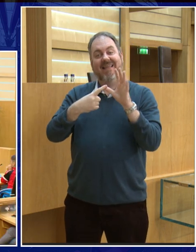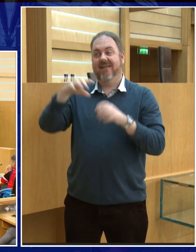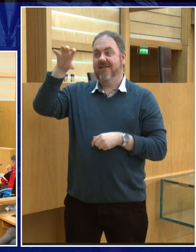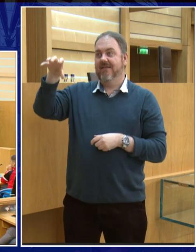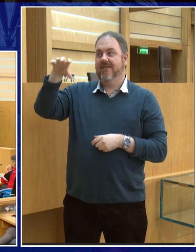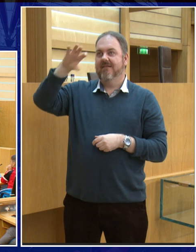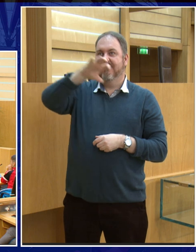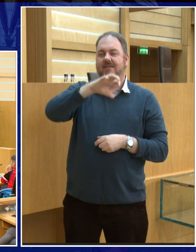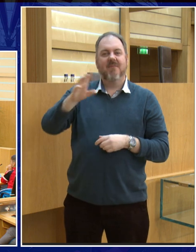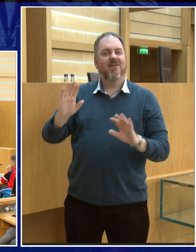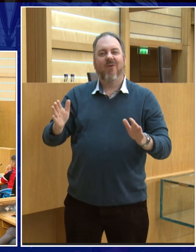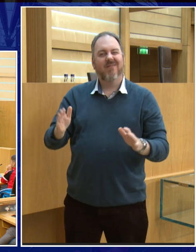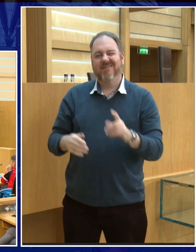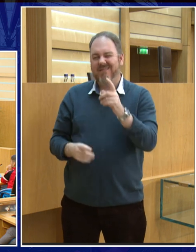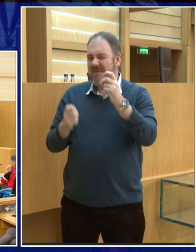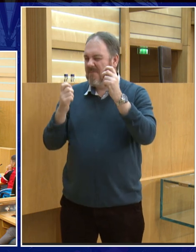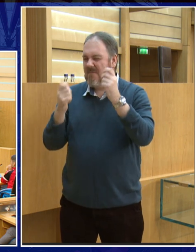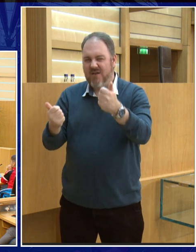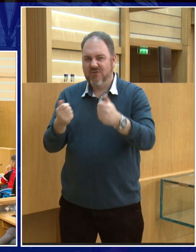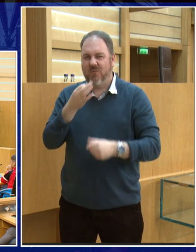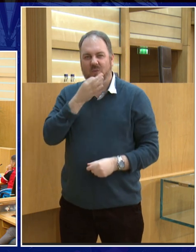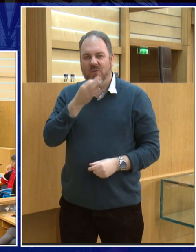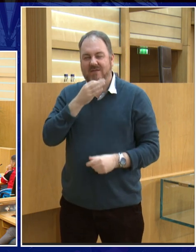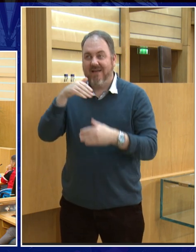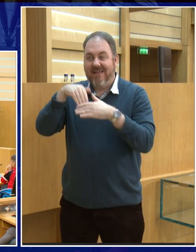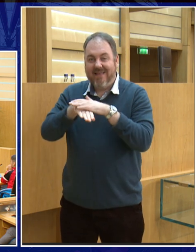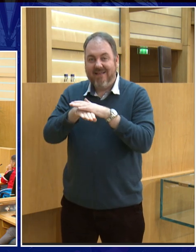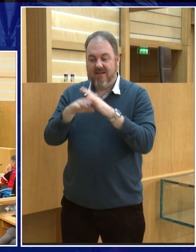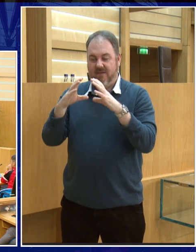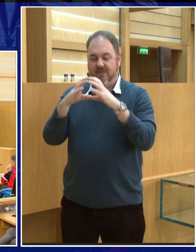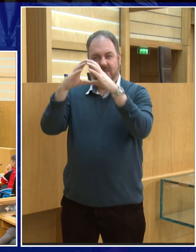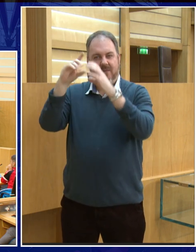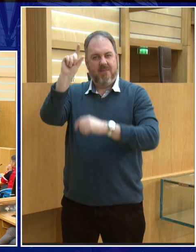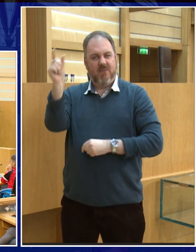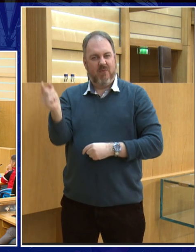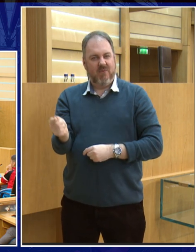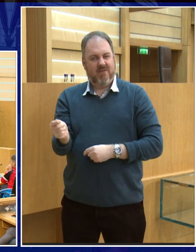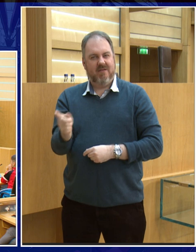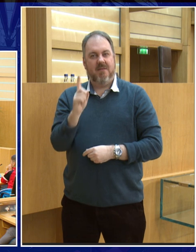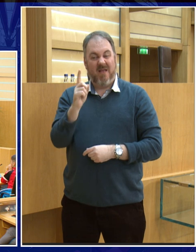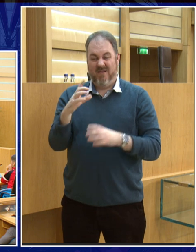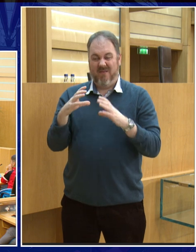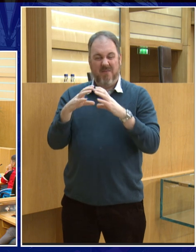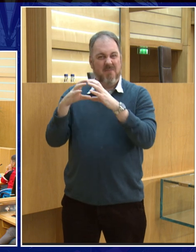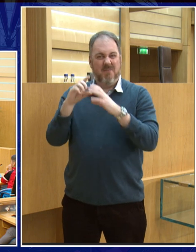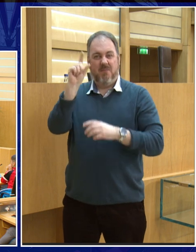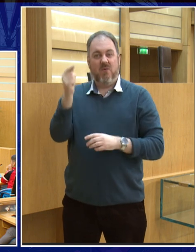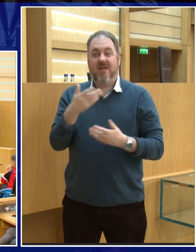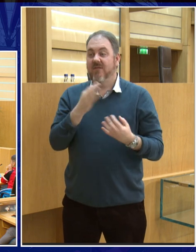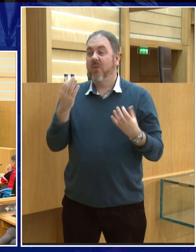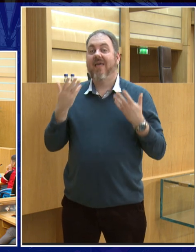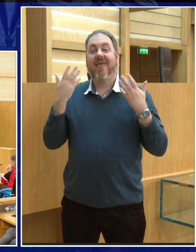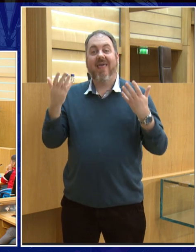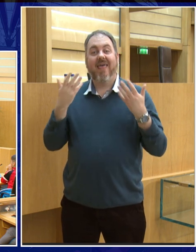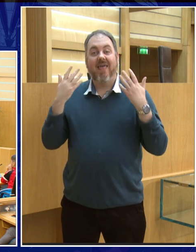the moon. But there is a little bit, but I'll talk about that later as well. So the moon is a fairly barren place, and it's got no atmosphere.